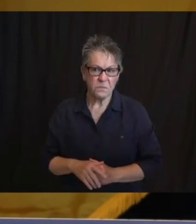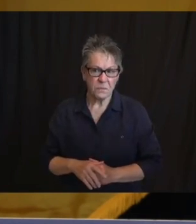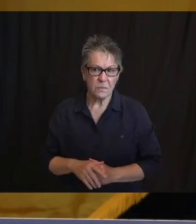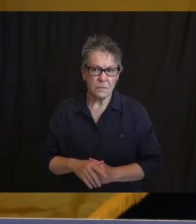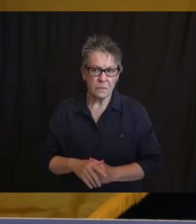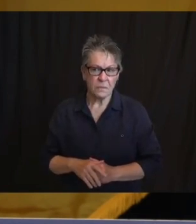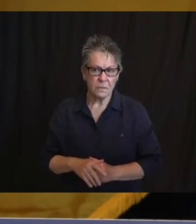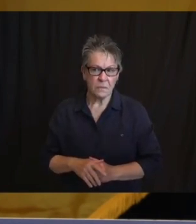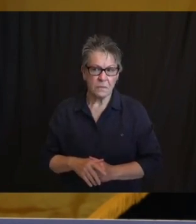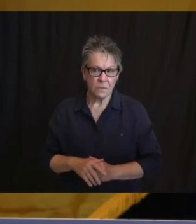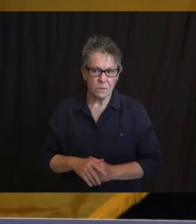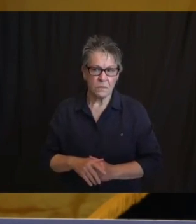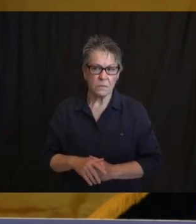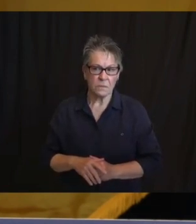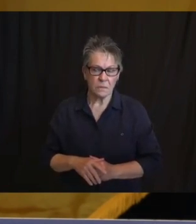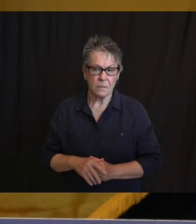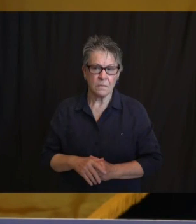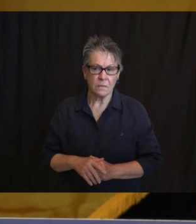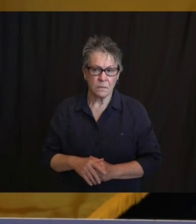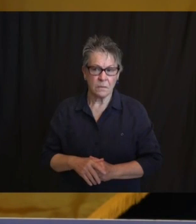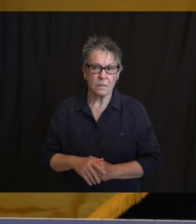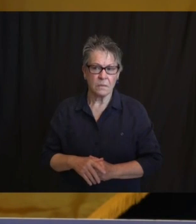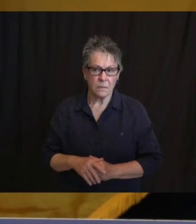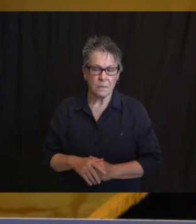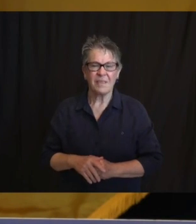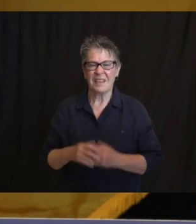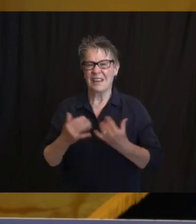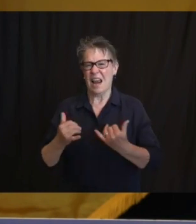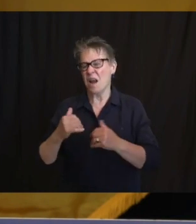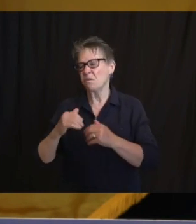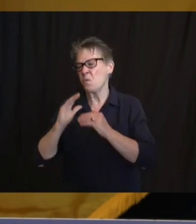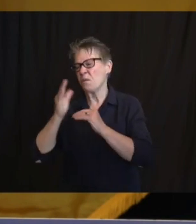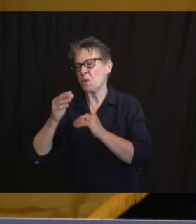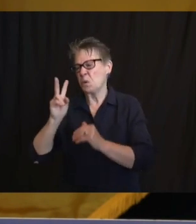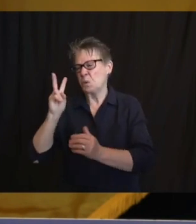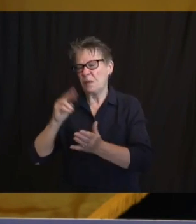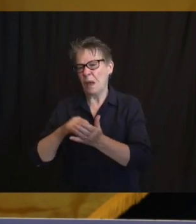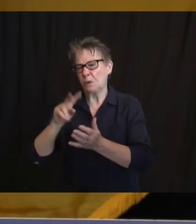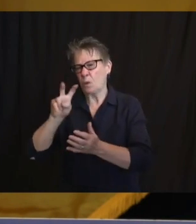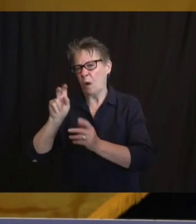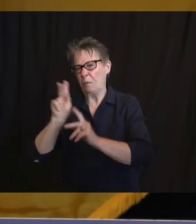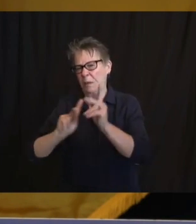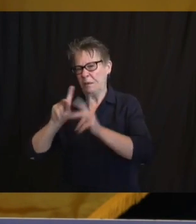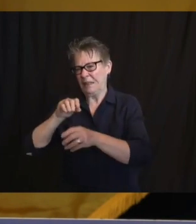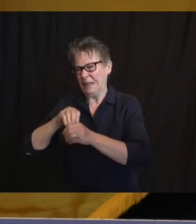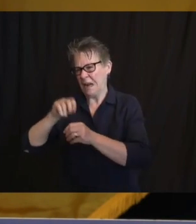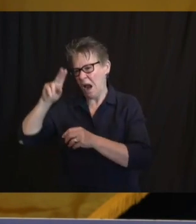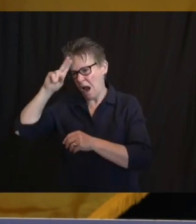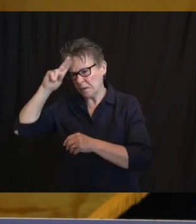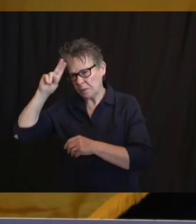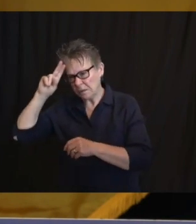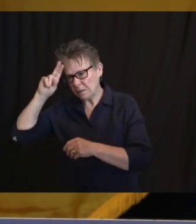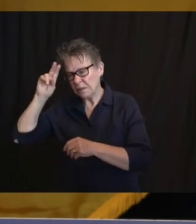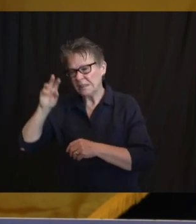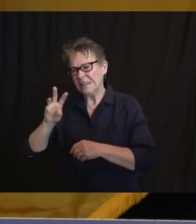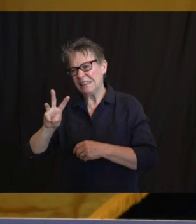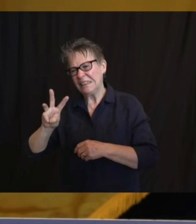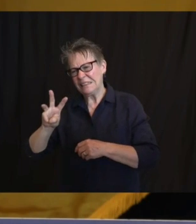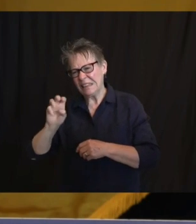with 522 individuals in critical care, of which 72% of them were on ventilators.